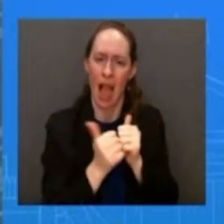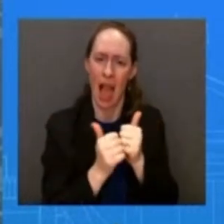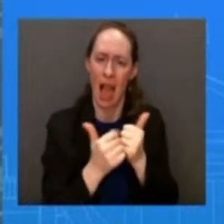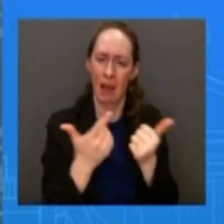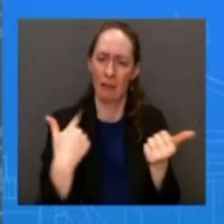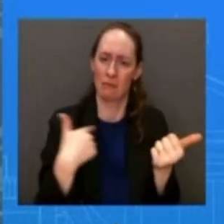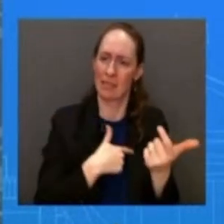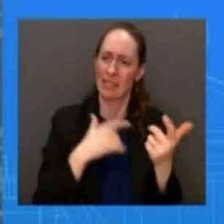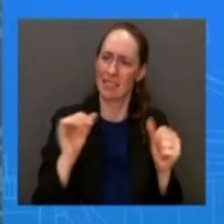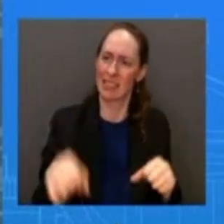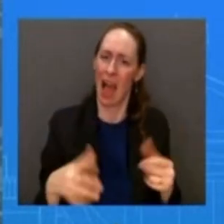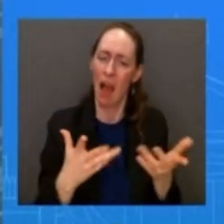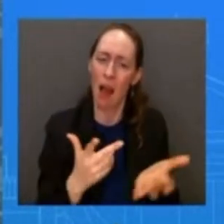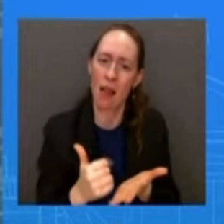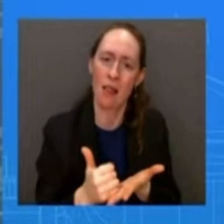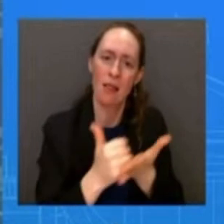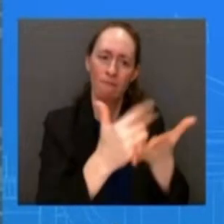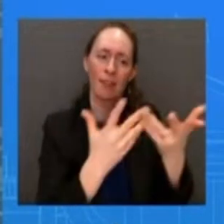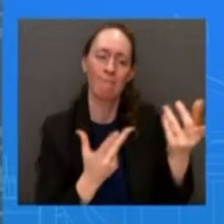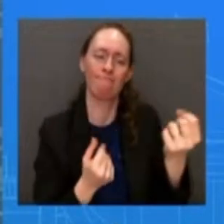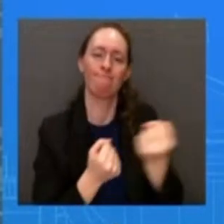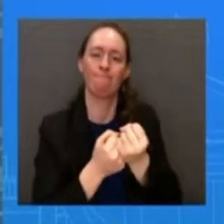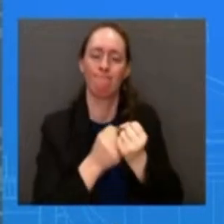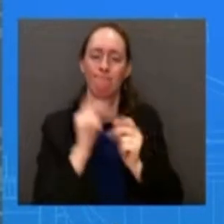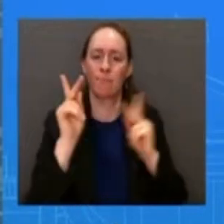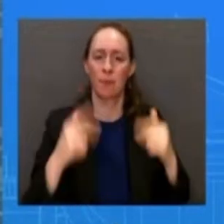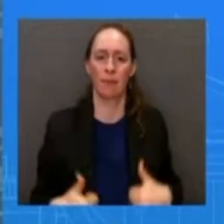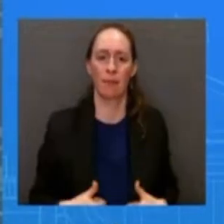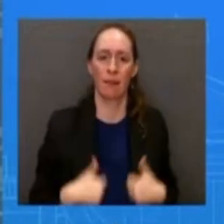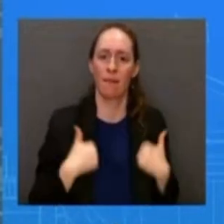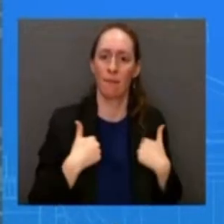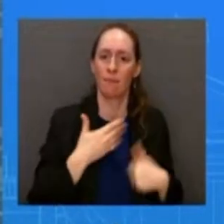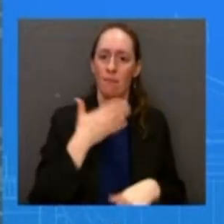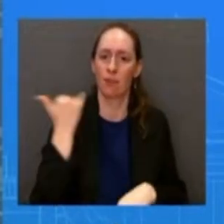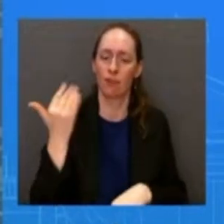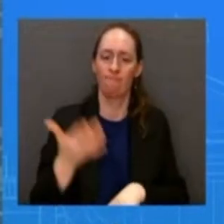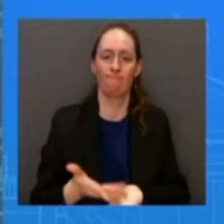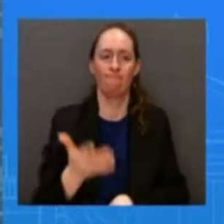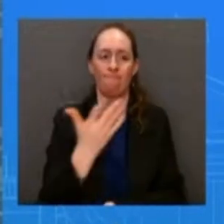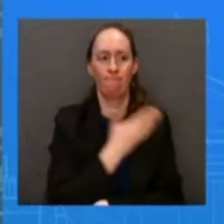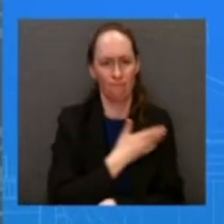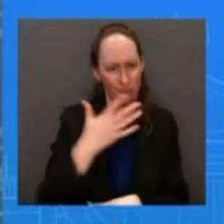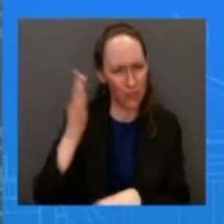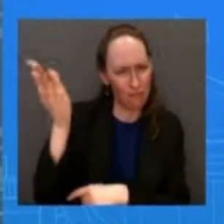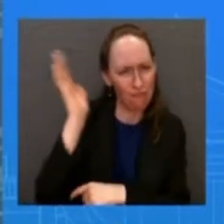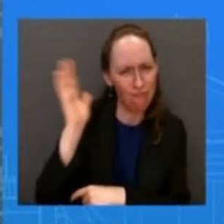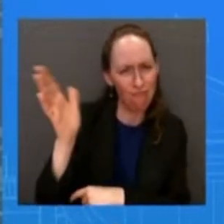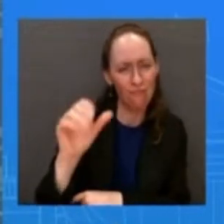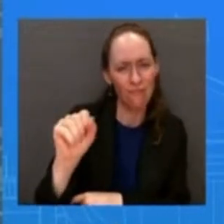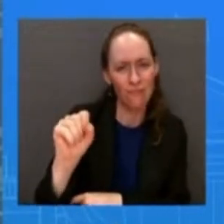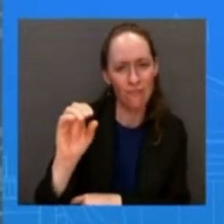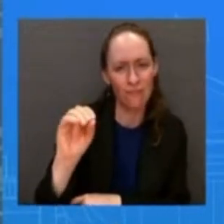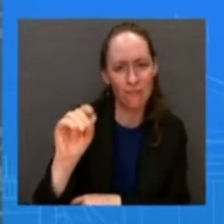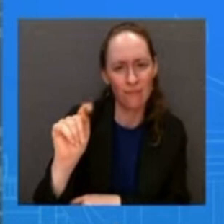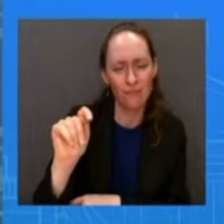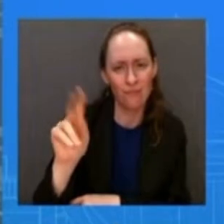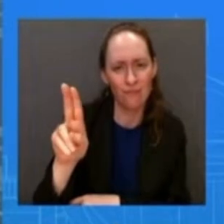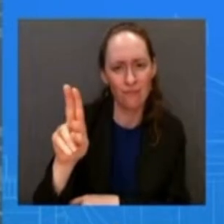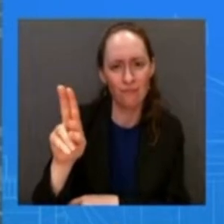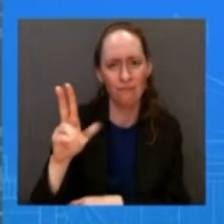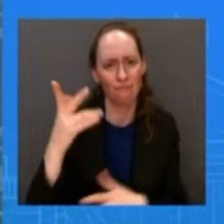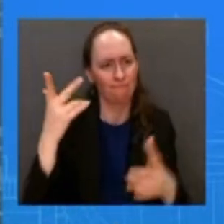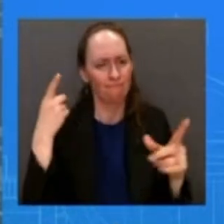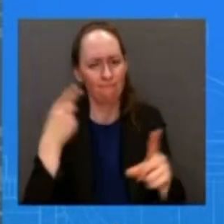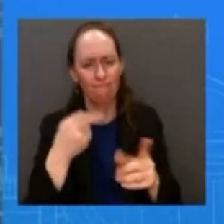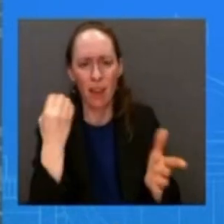people you heard him say that at the state of the union you heard him talk about how the economy has grown the last two years the progress that